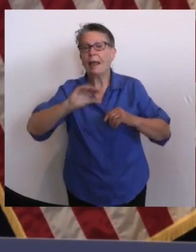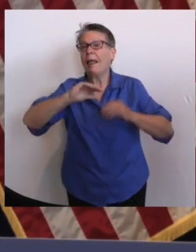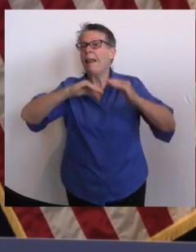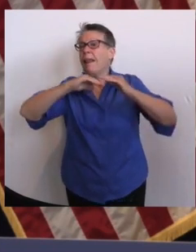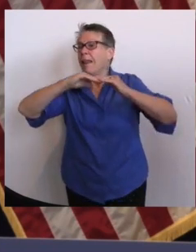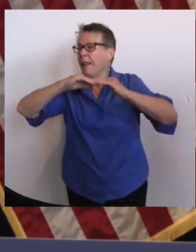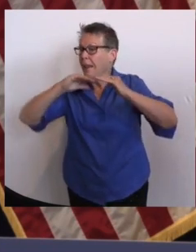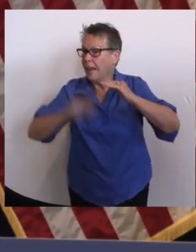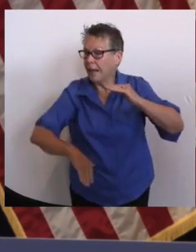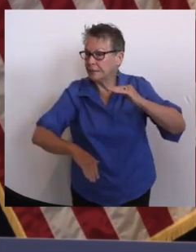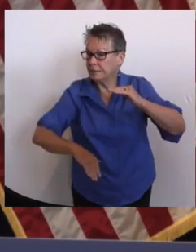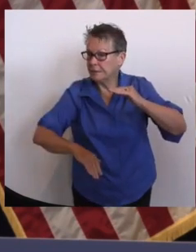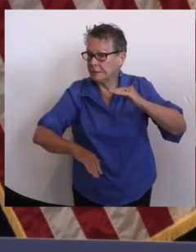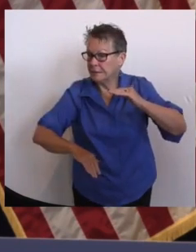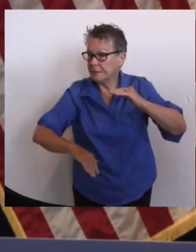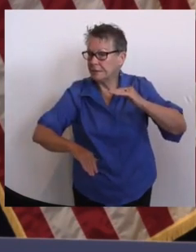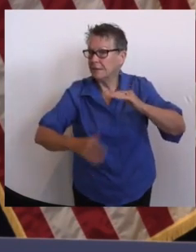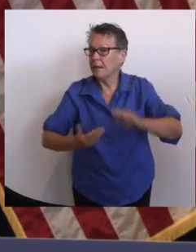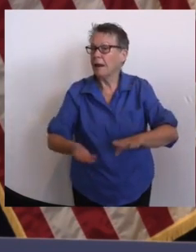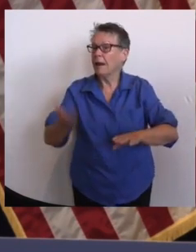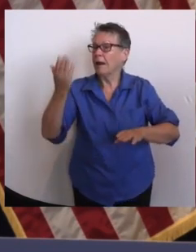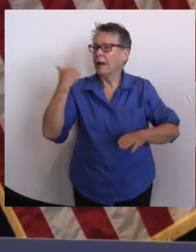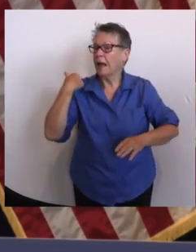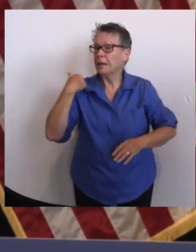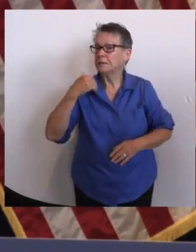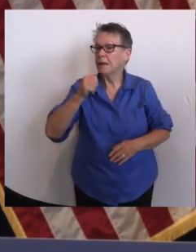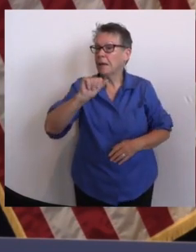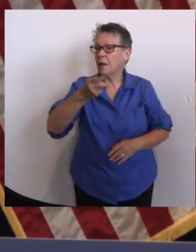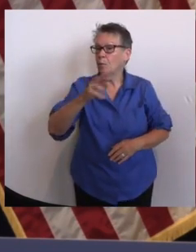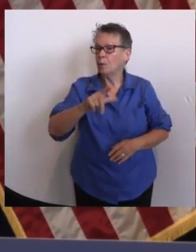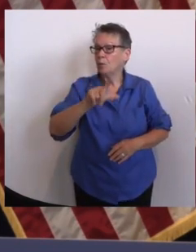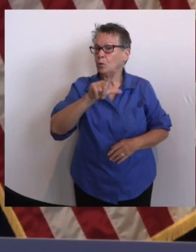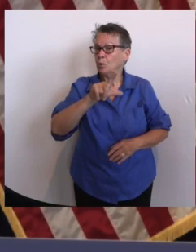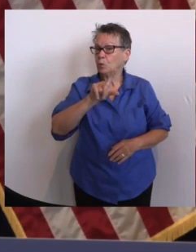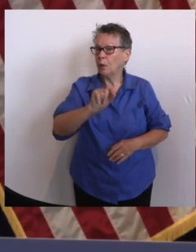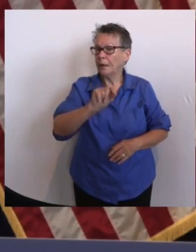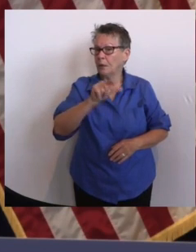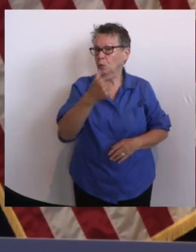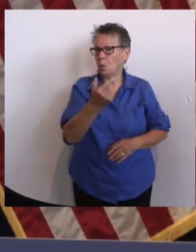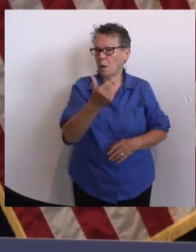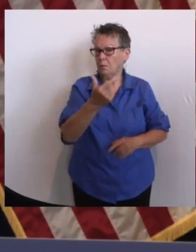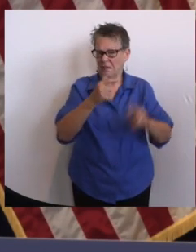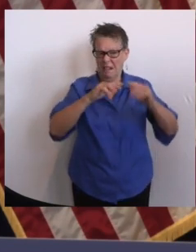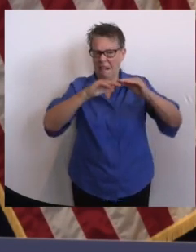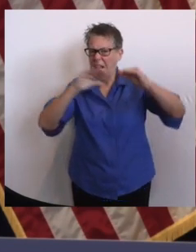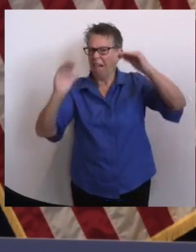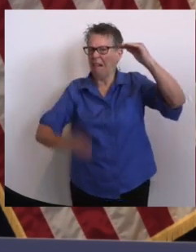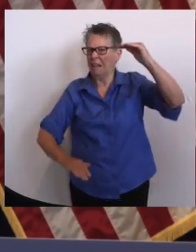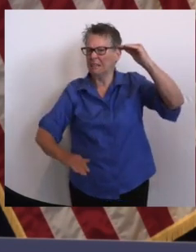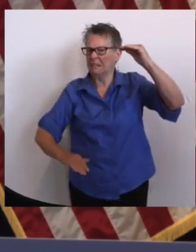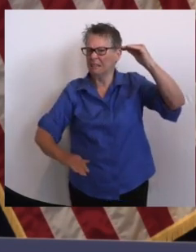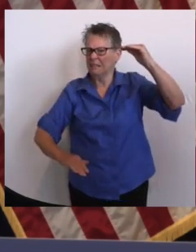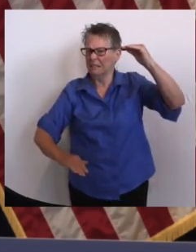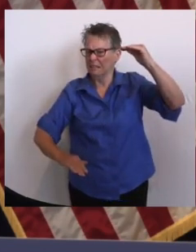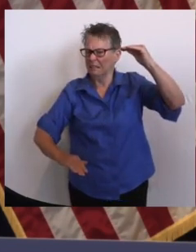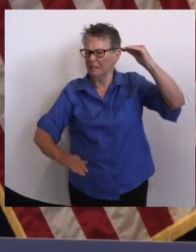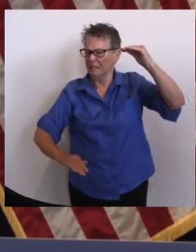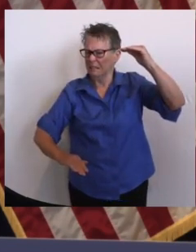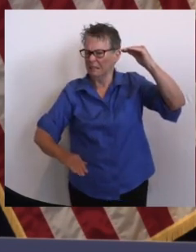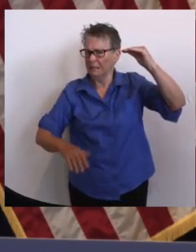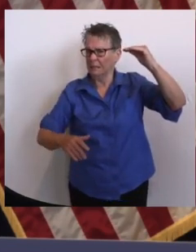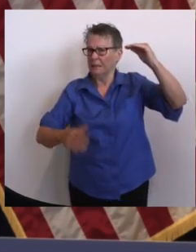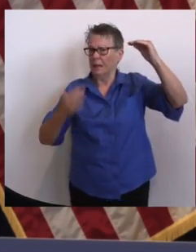76 percent lower than the December 2020 peak, and 93 percent